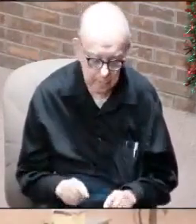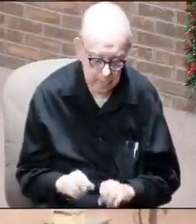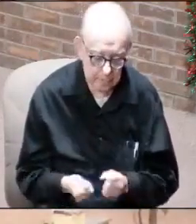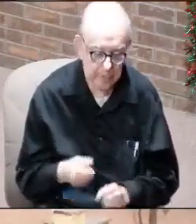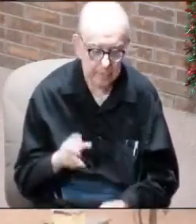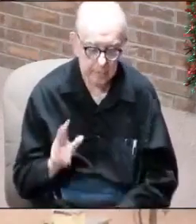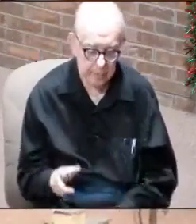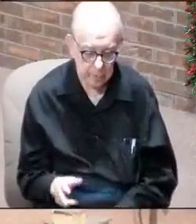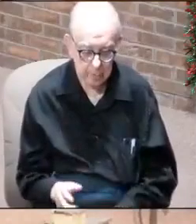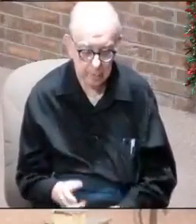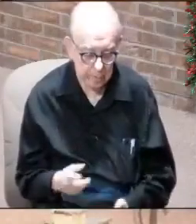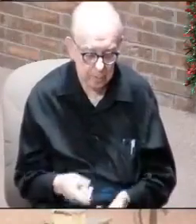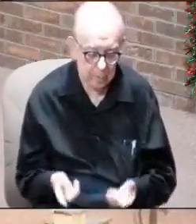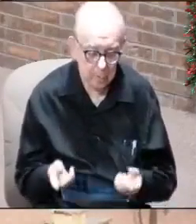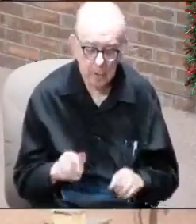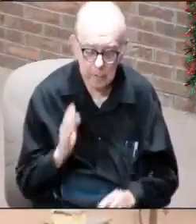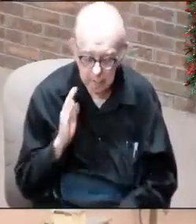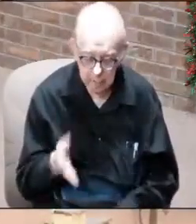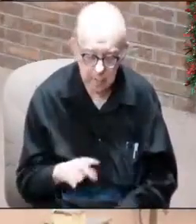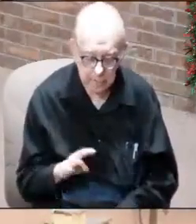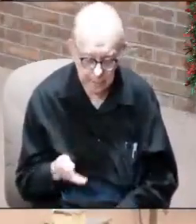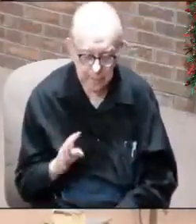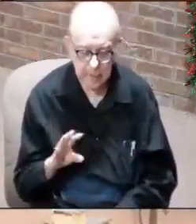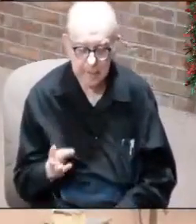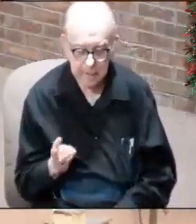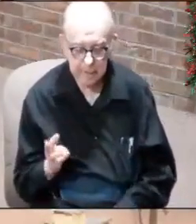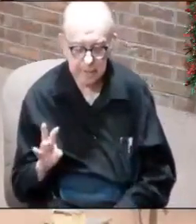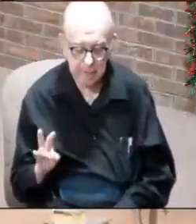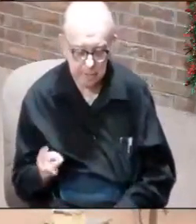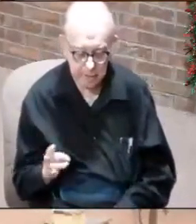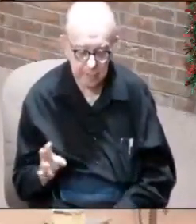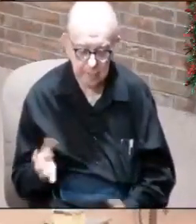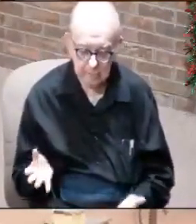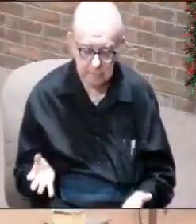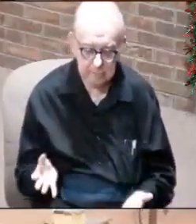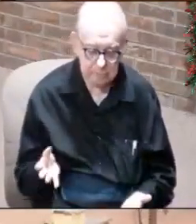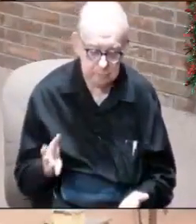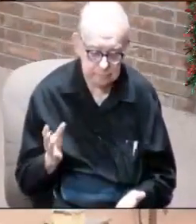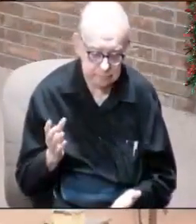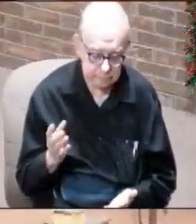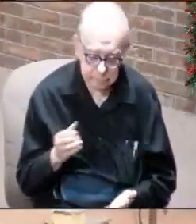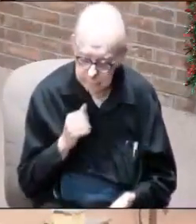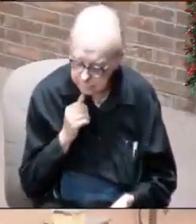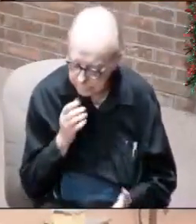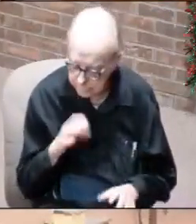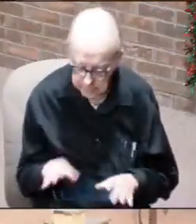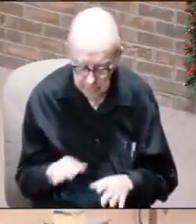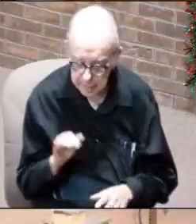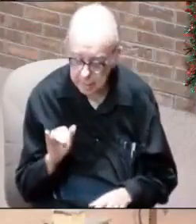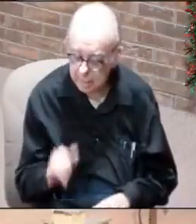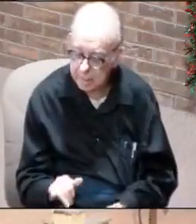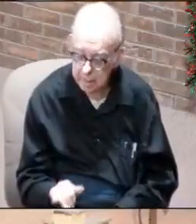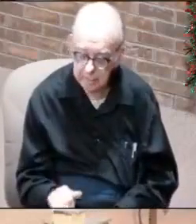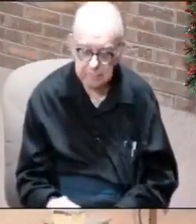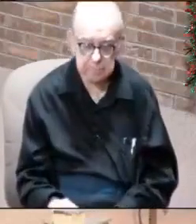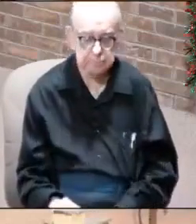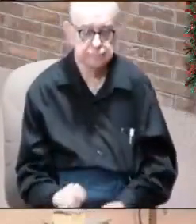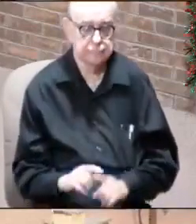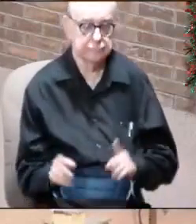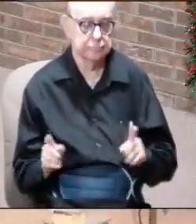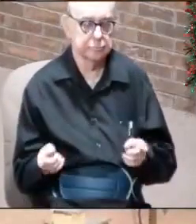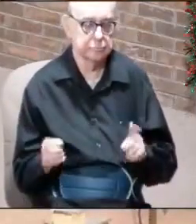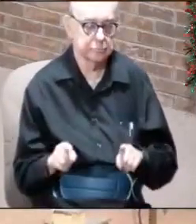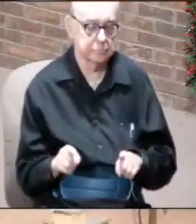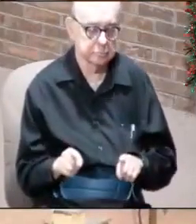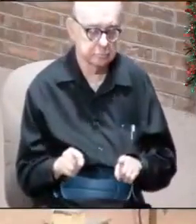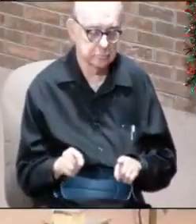the third one, here's what's going to happen. The fourth, the fifth, the sixth, and the seventh. It hasn't been done yet. But